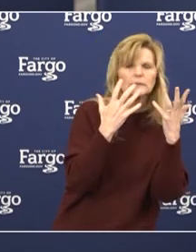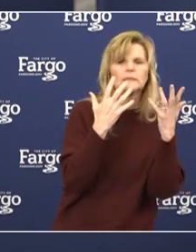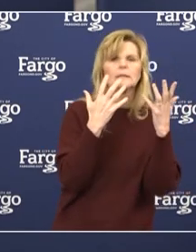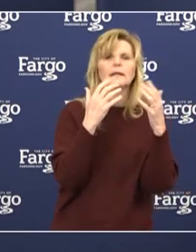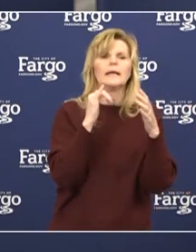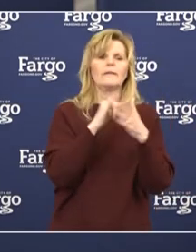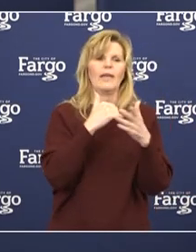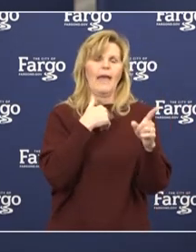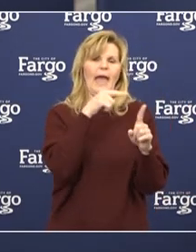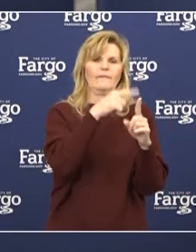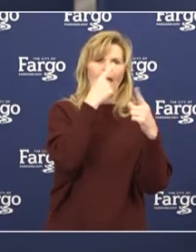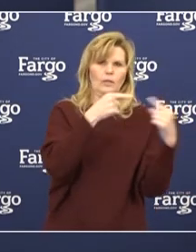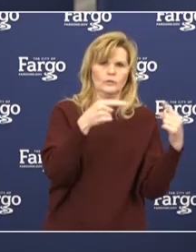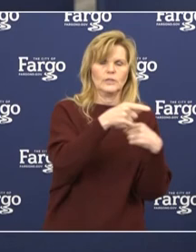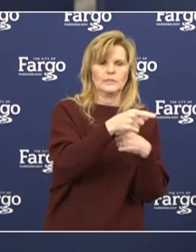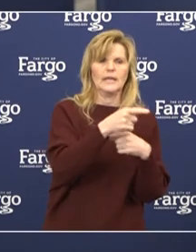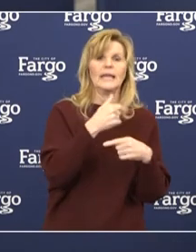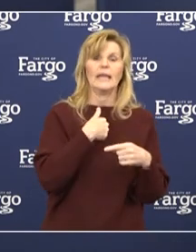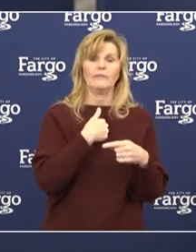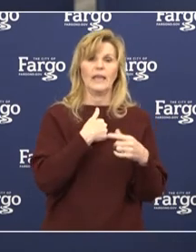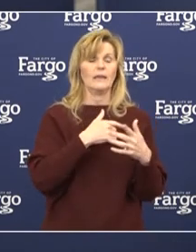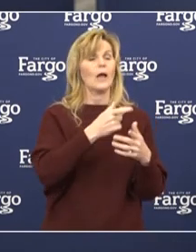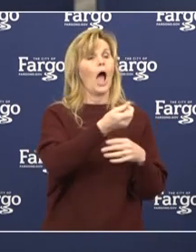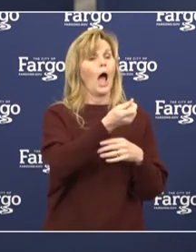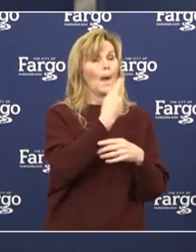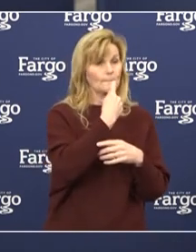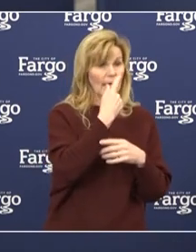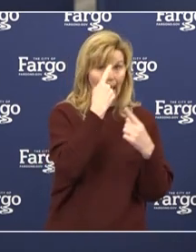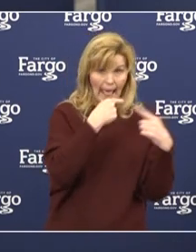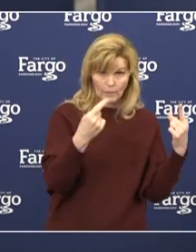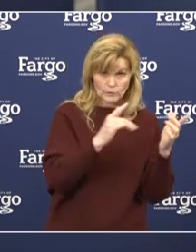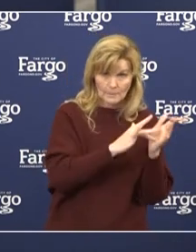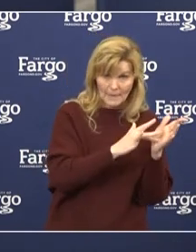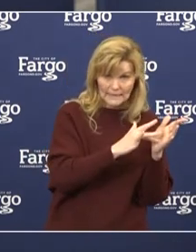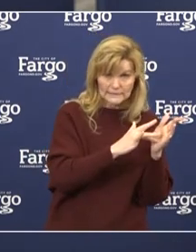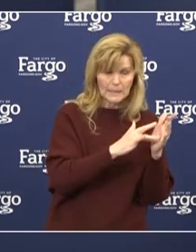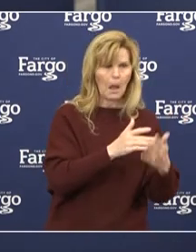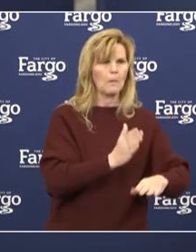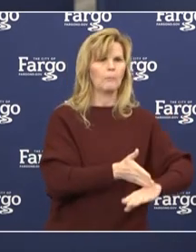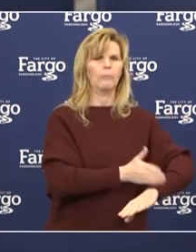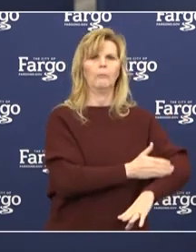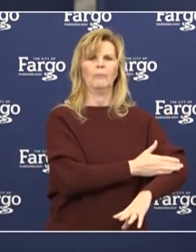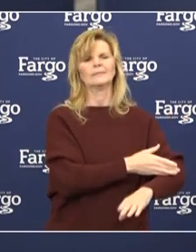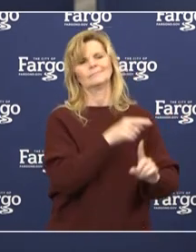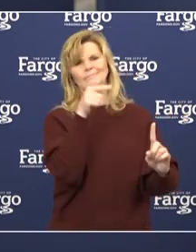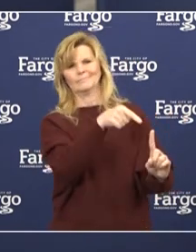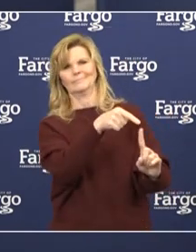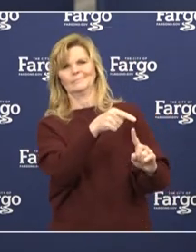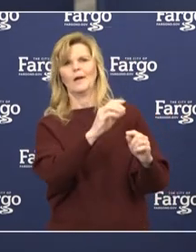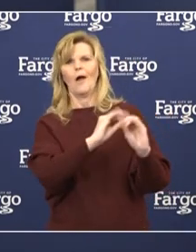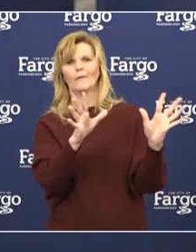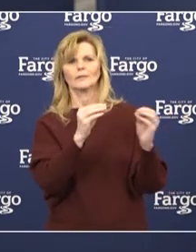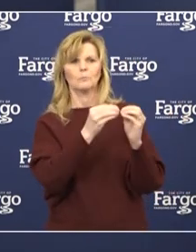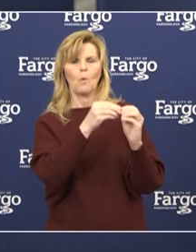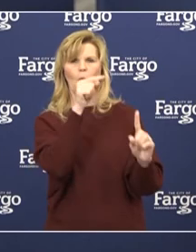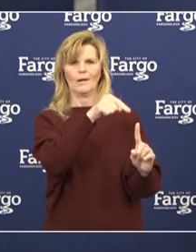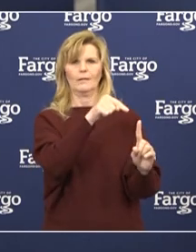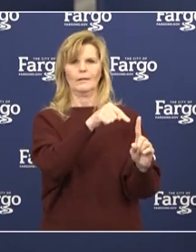suffer from allergies. And if they get relief from their allergy medications, that would also be a good indication that it's an allergy-related